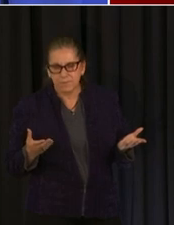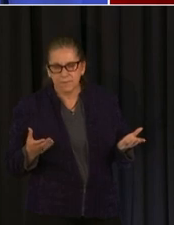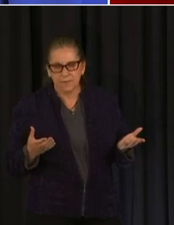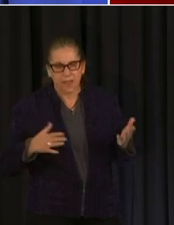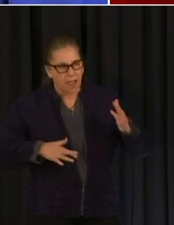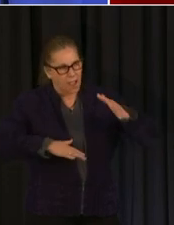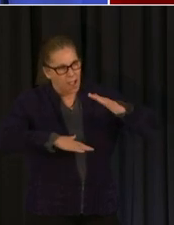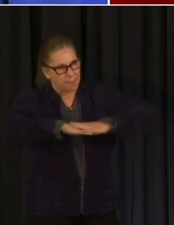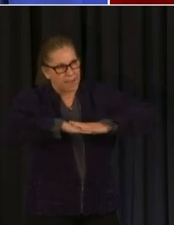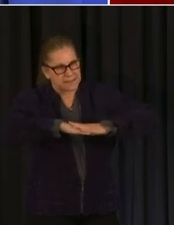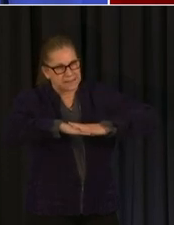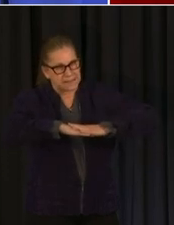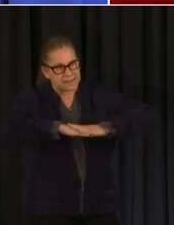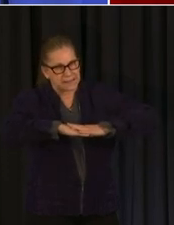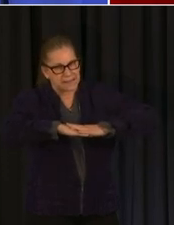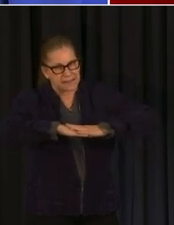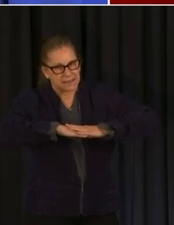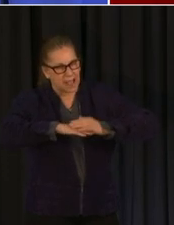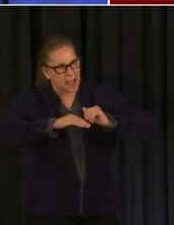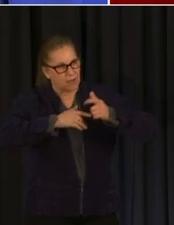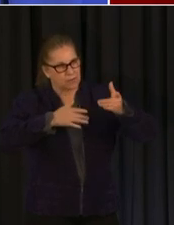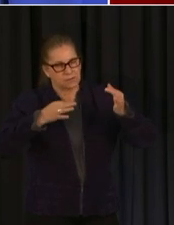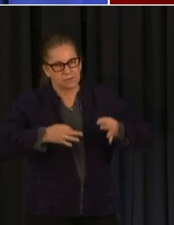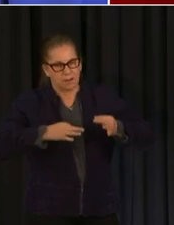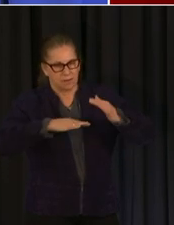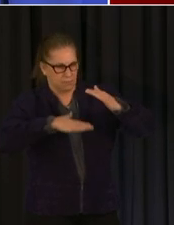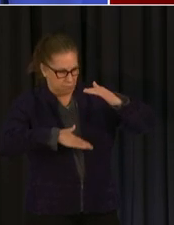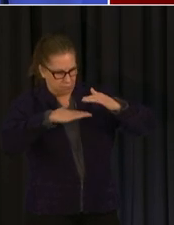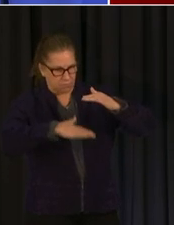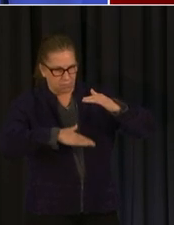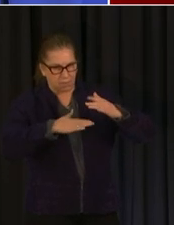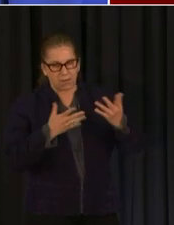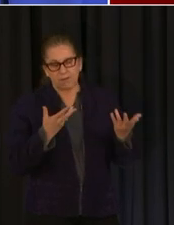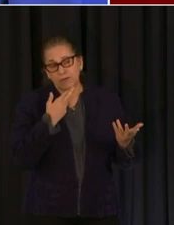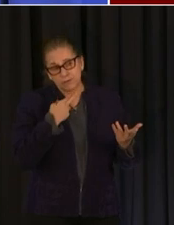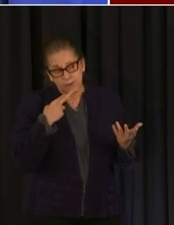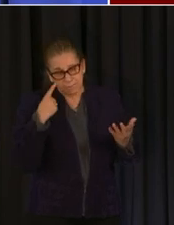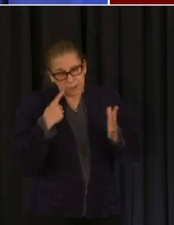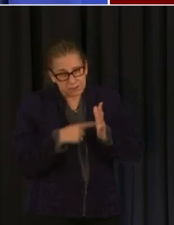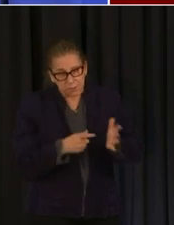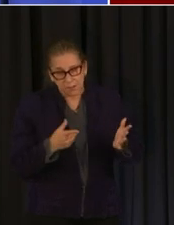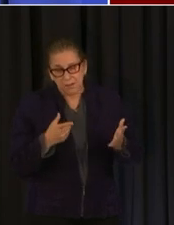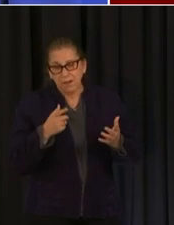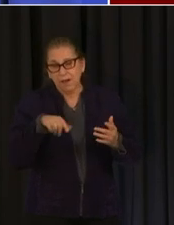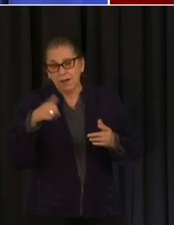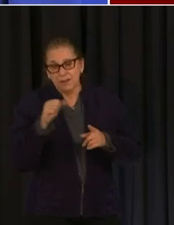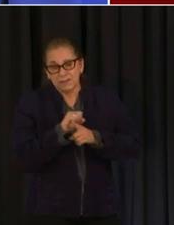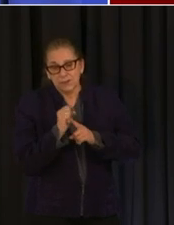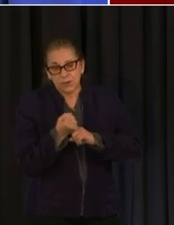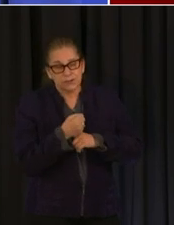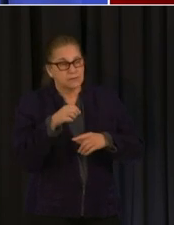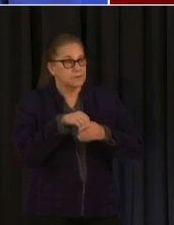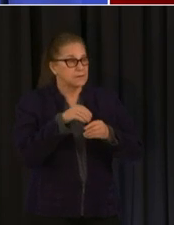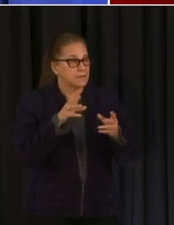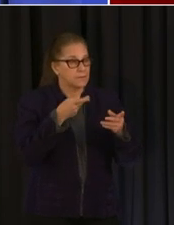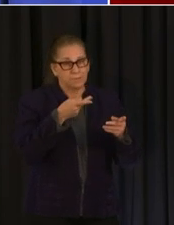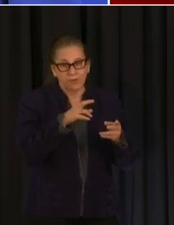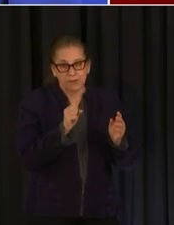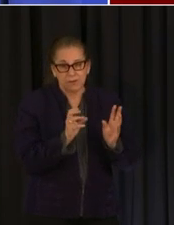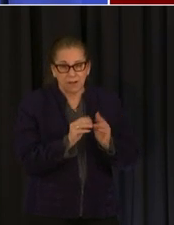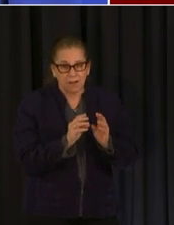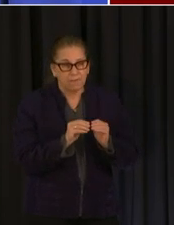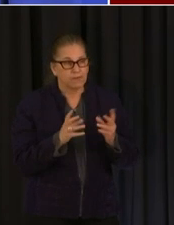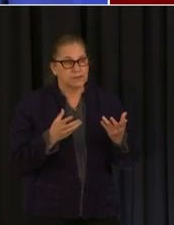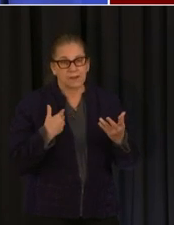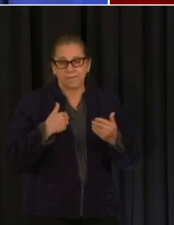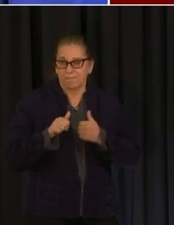about that in terms of like is it going to be similar to the the situation where there's a press conference we're seeing a metric approach the